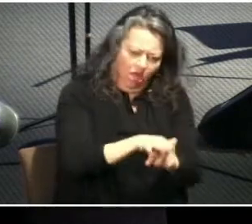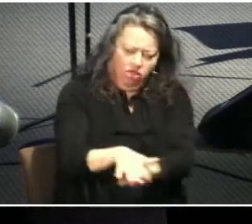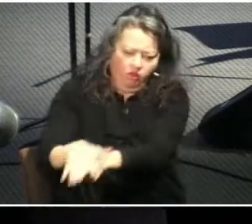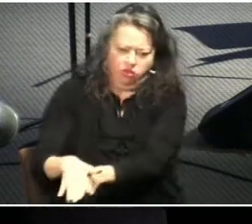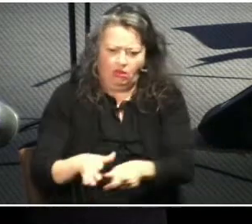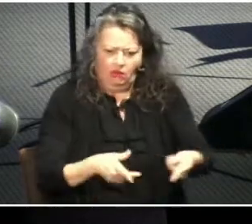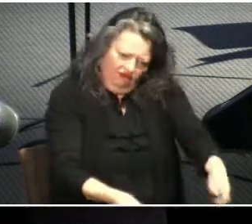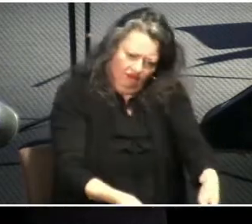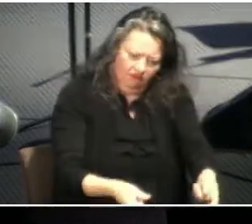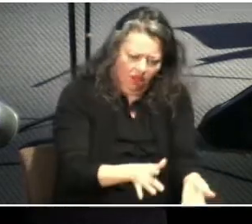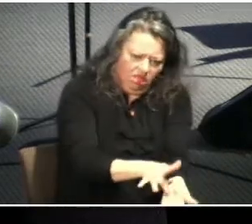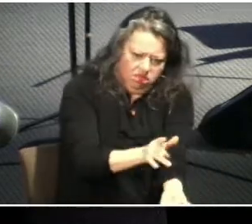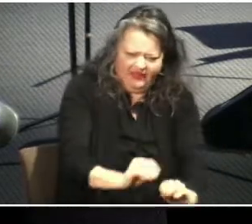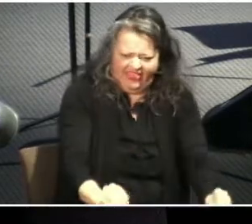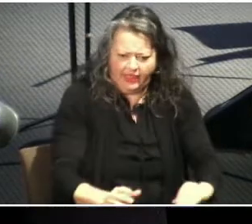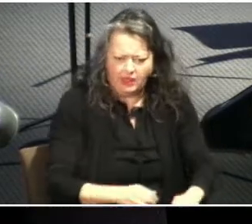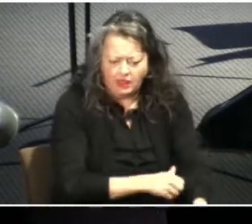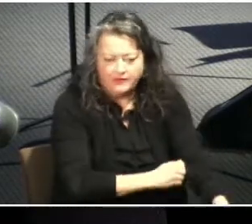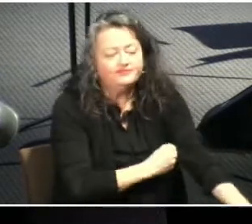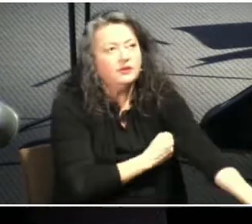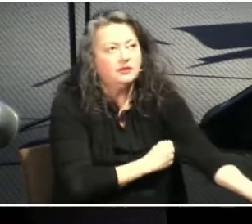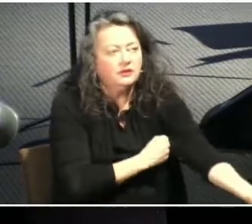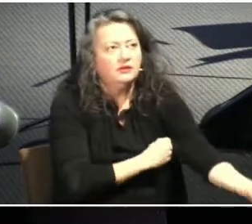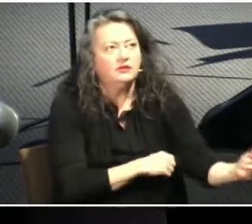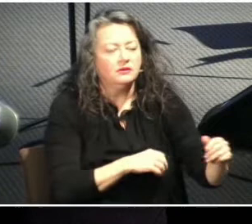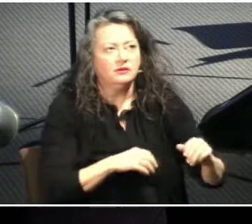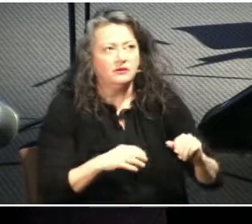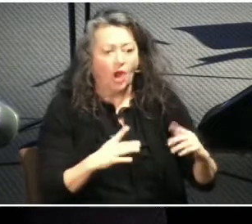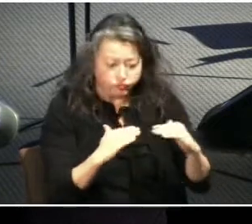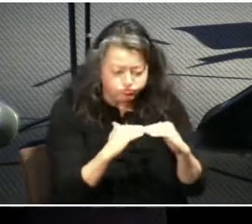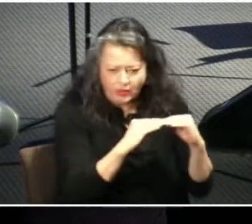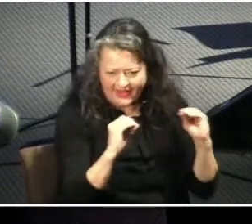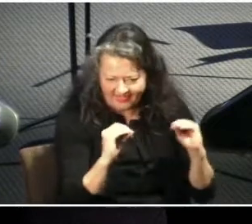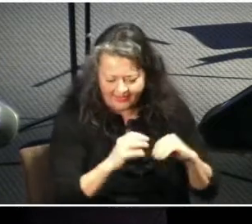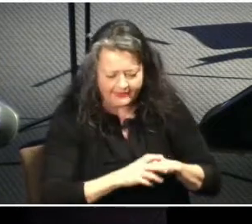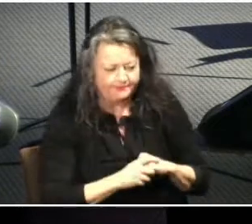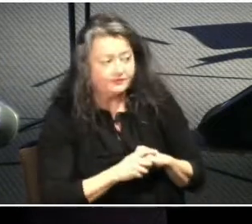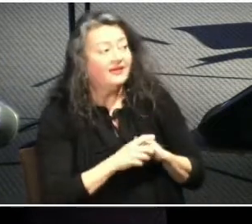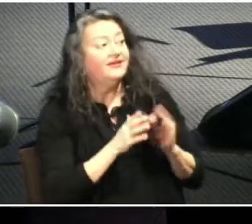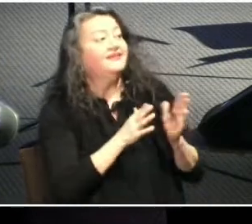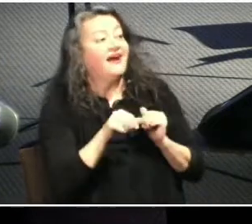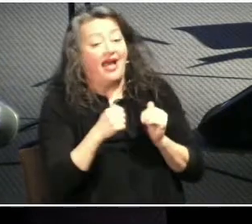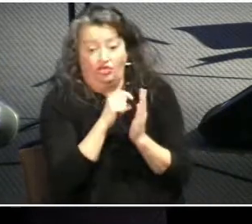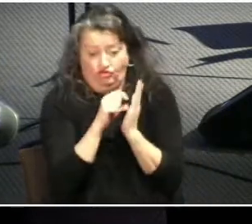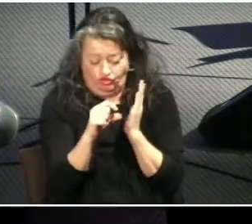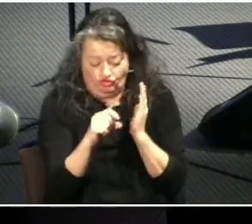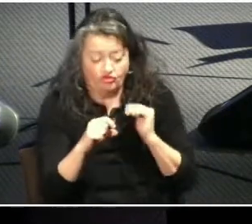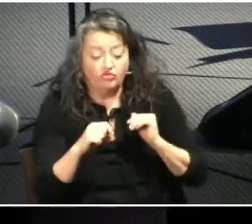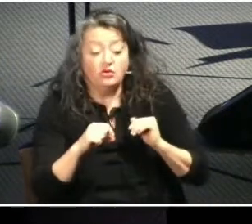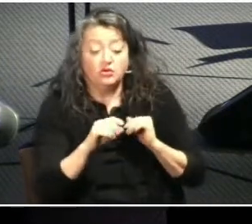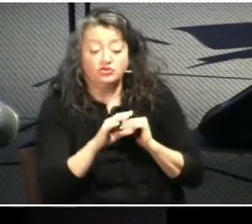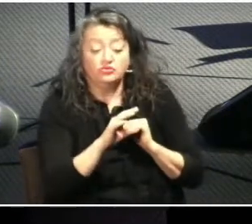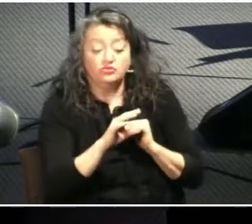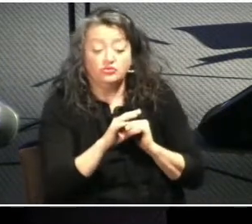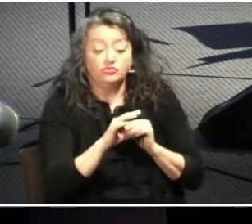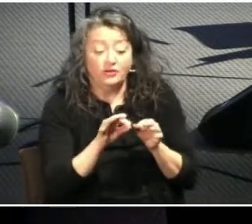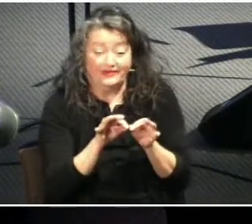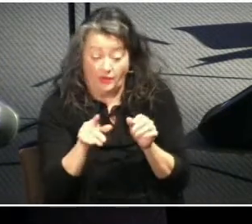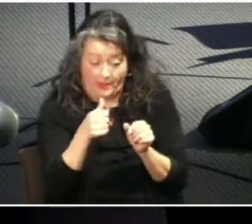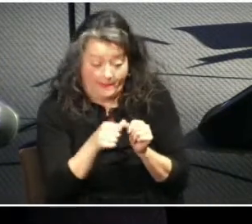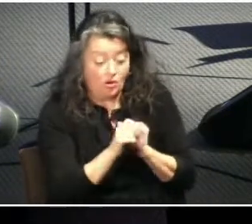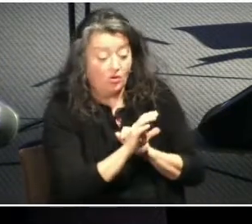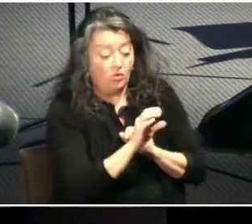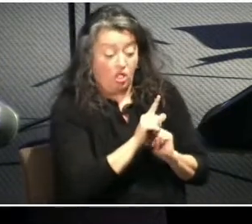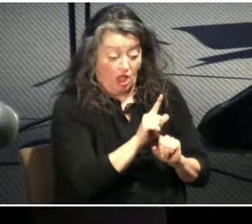immediately following the statement we read earlier in verse 17, whatever you do, do it in the name